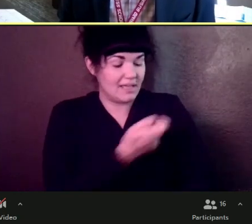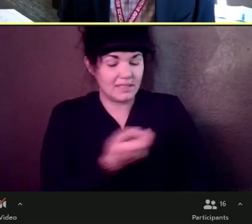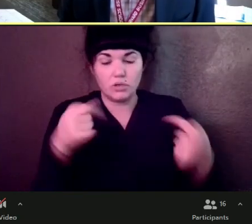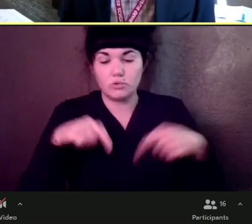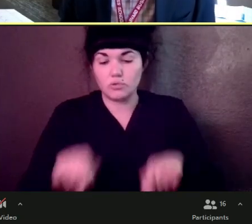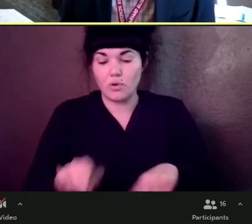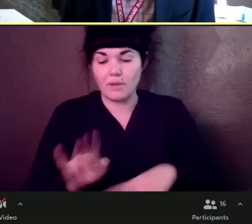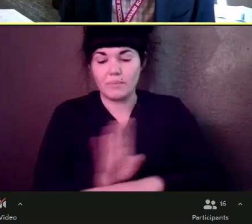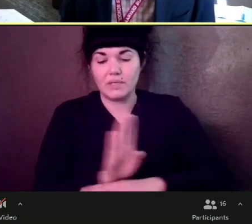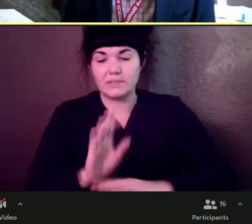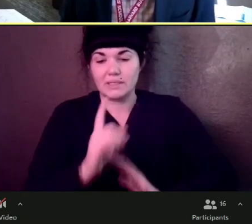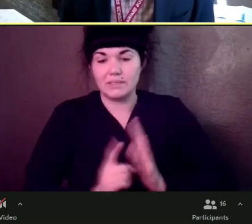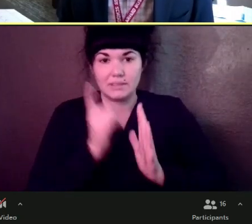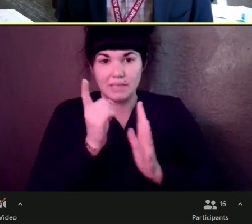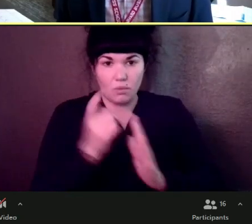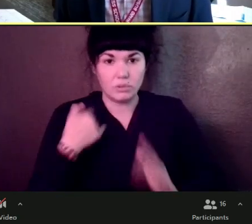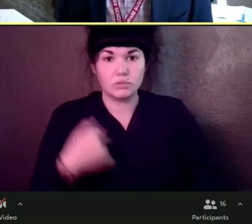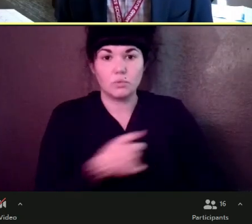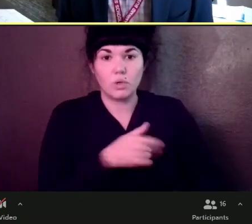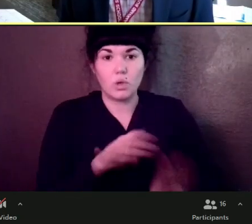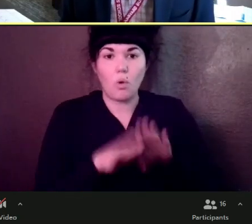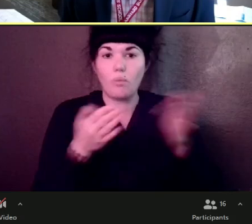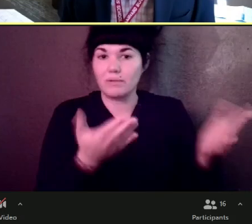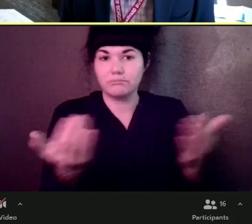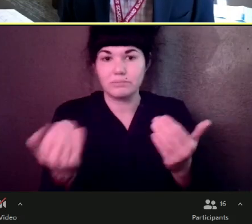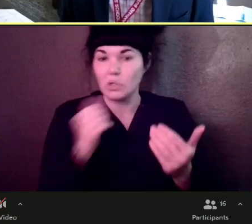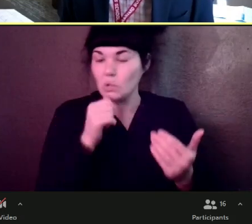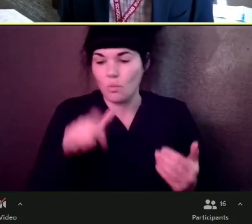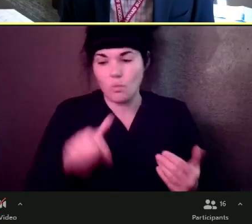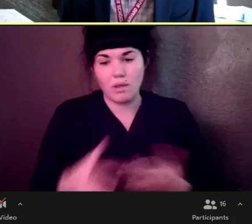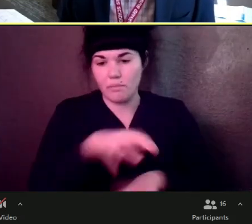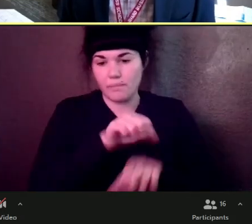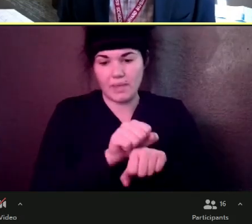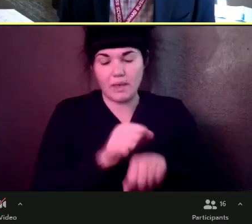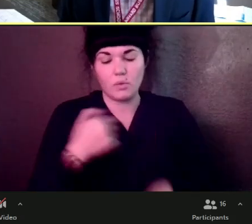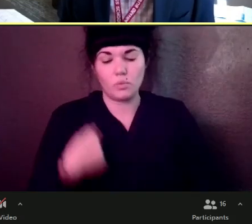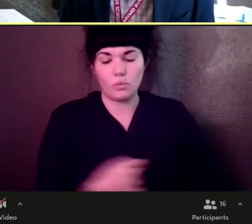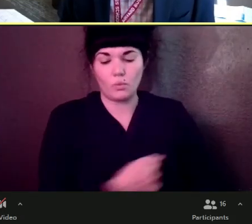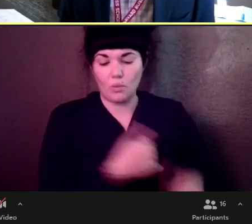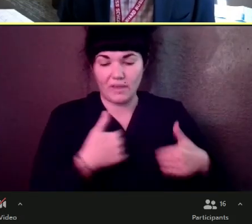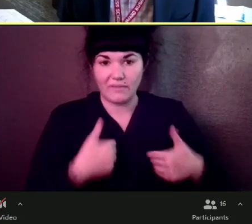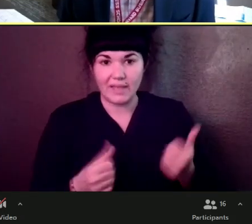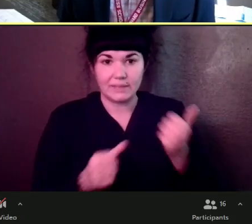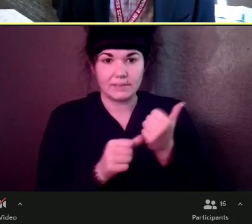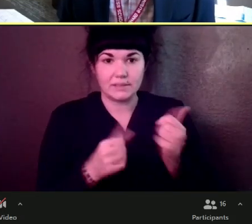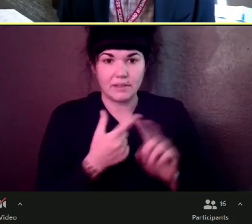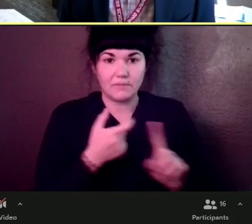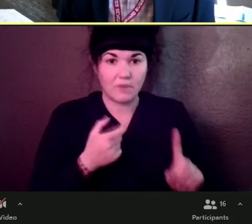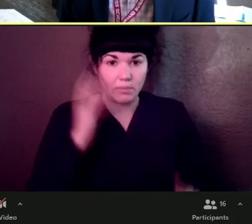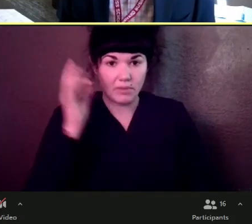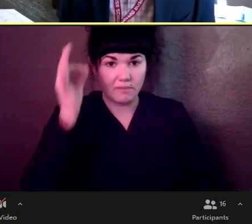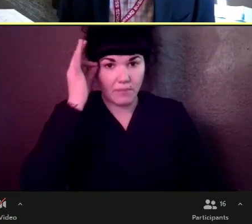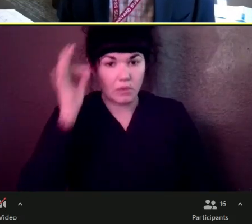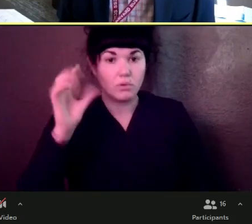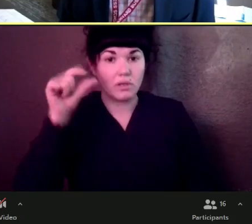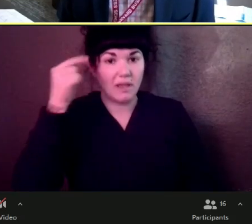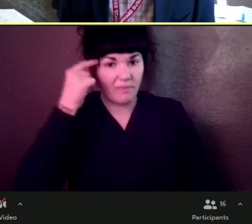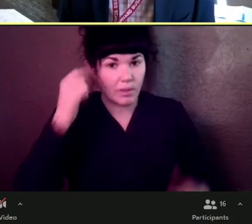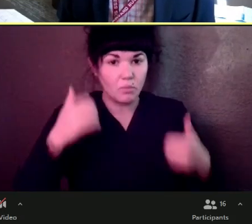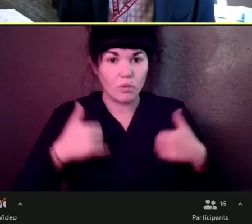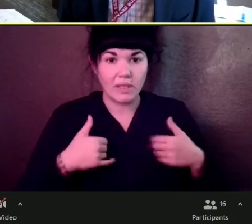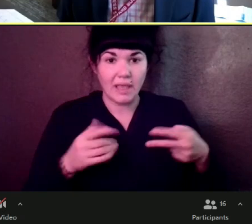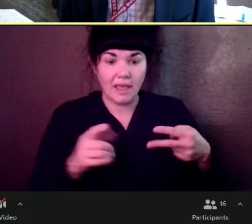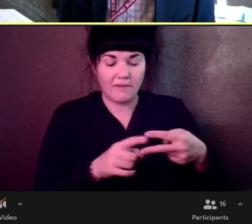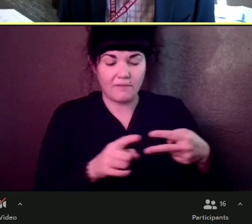government with the Moderna vaccine and actually from the Detroit health department with the Pfizer vaccine so that we have those two options available. And, uh,